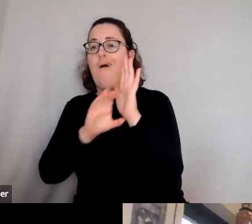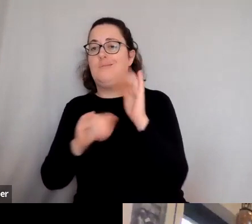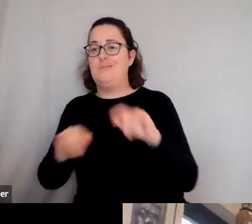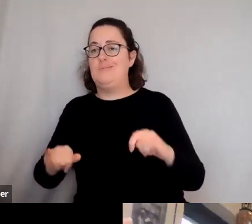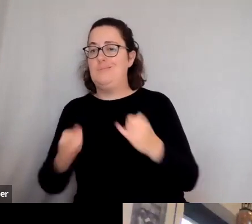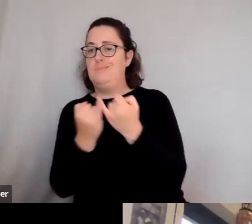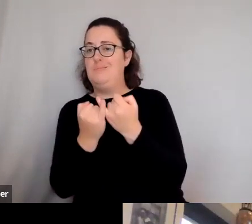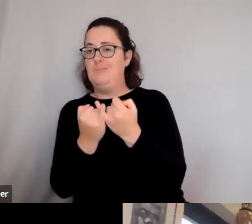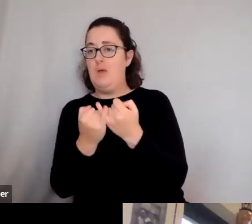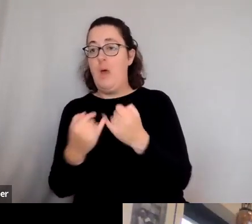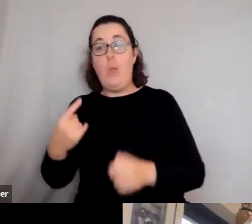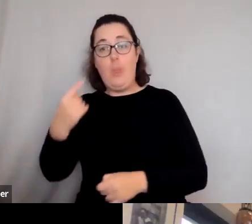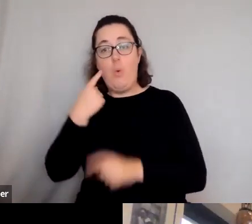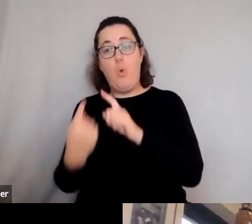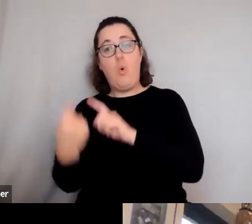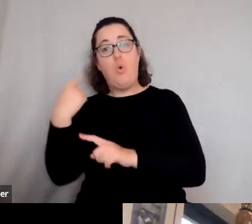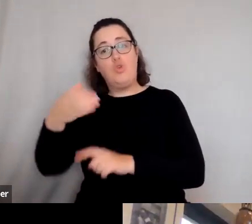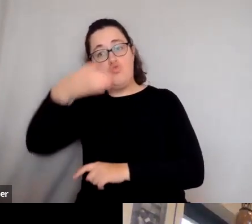they thought the Romans invented the strike.